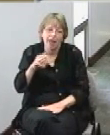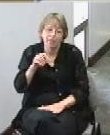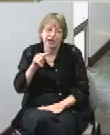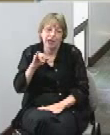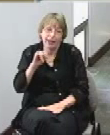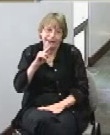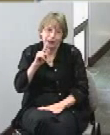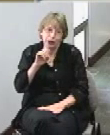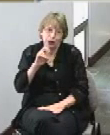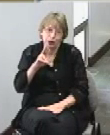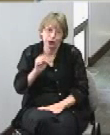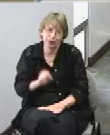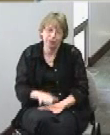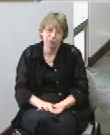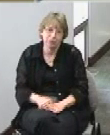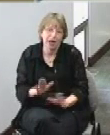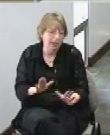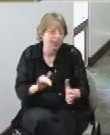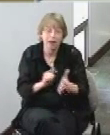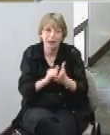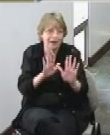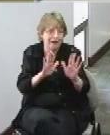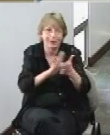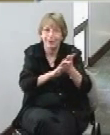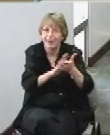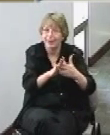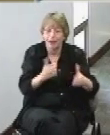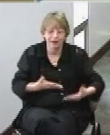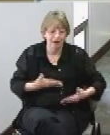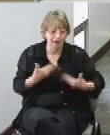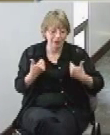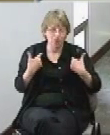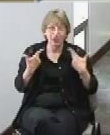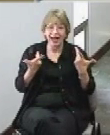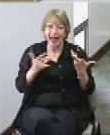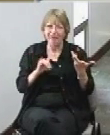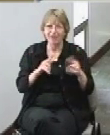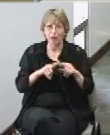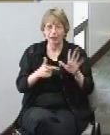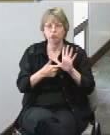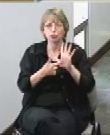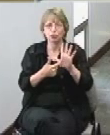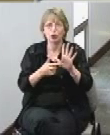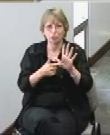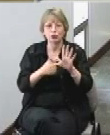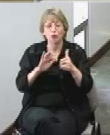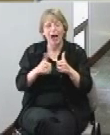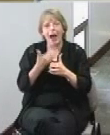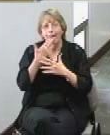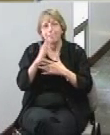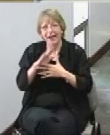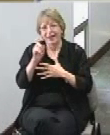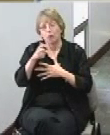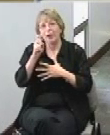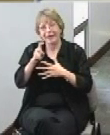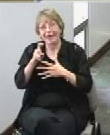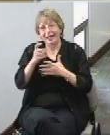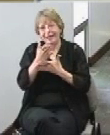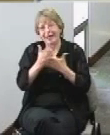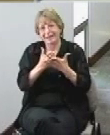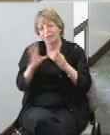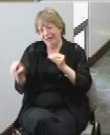and that's a nice place to go I'm glad we have that but it shows you how badly we need an alternative